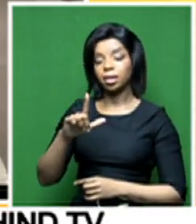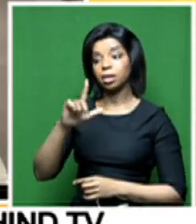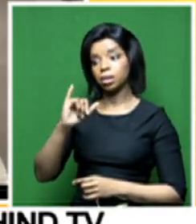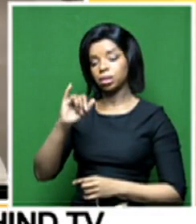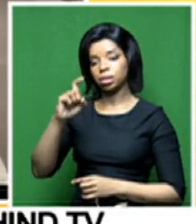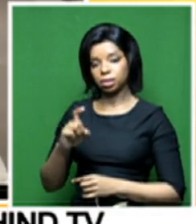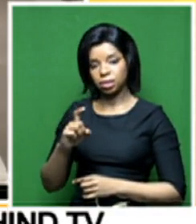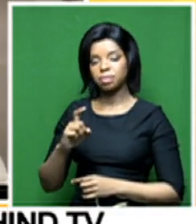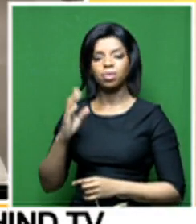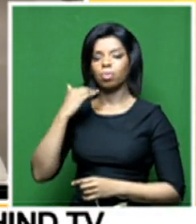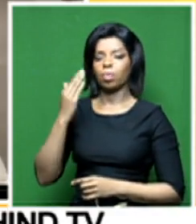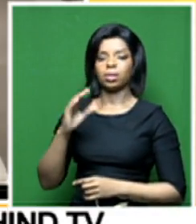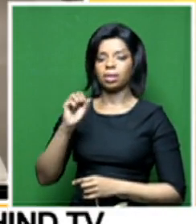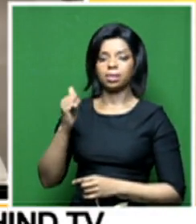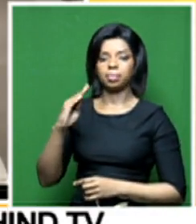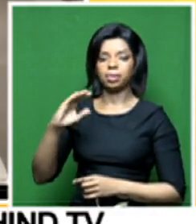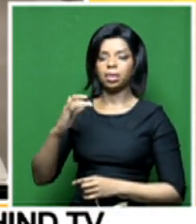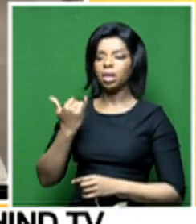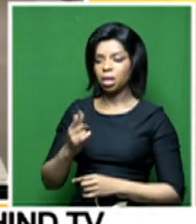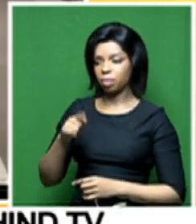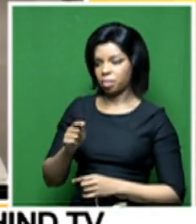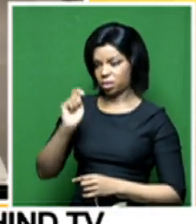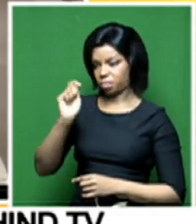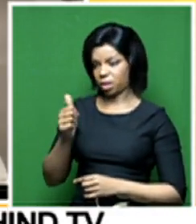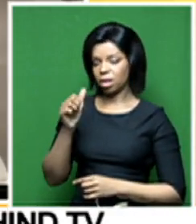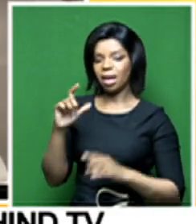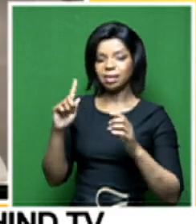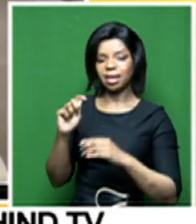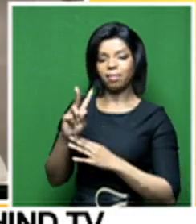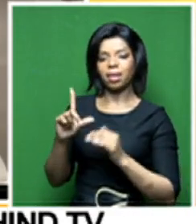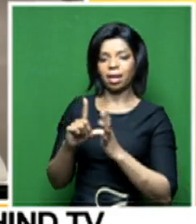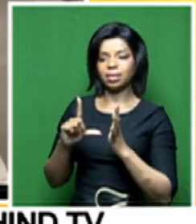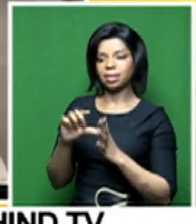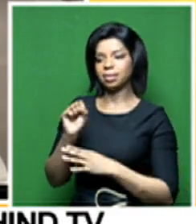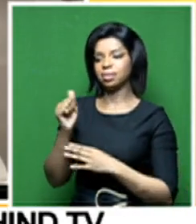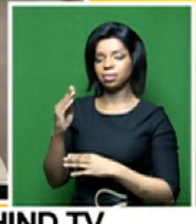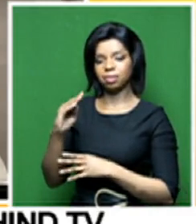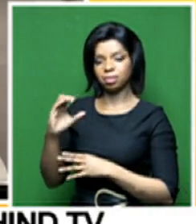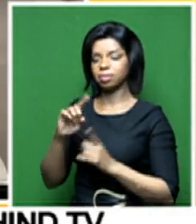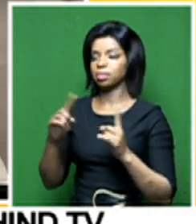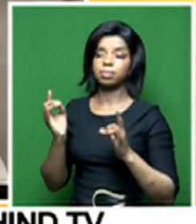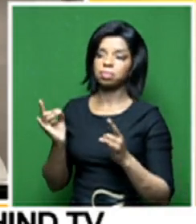SABC. So why should they be paying a TV license for the SABC when they don't even watch that content?